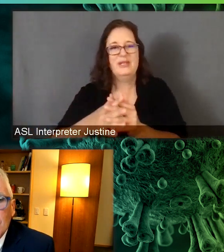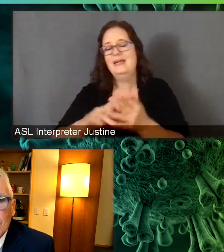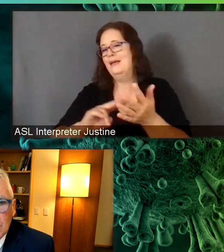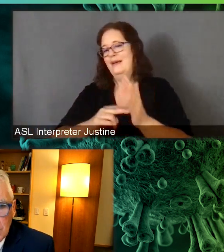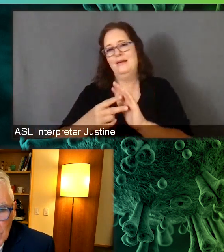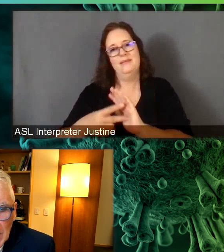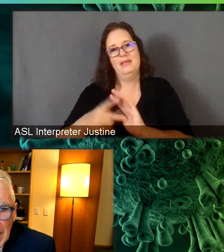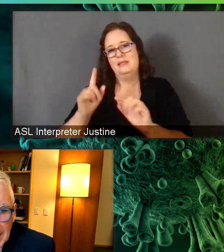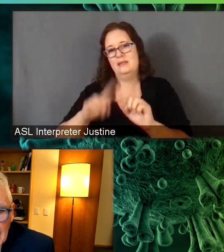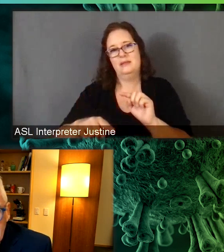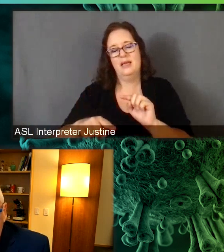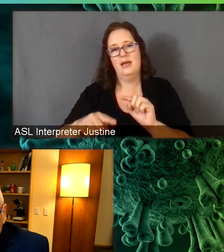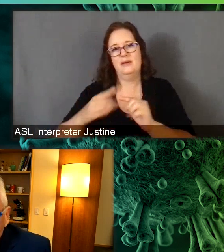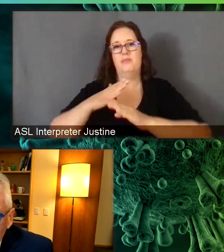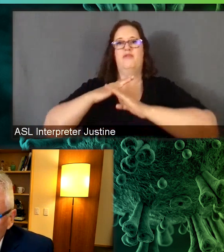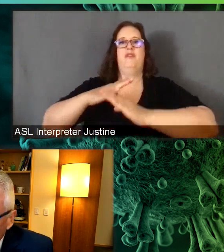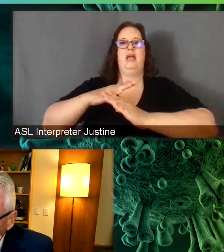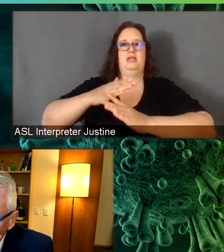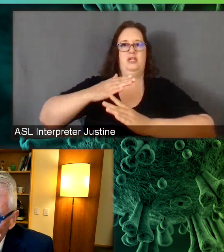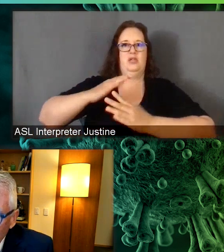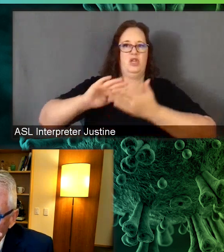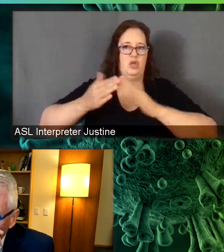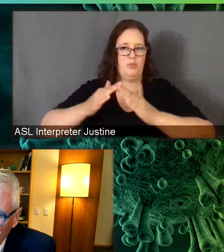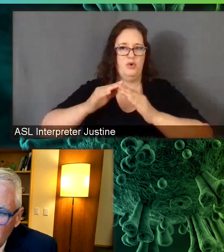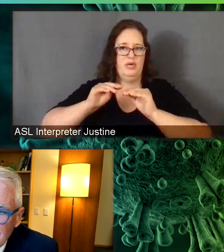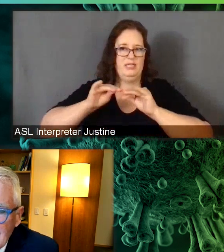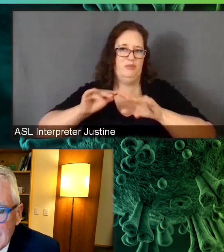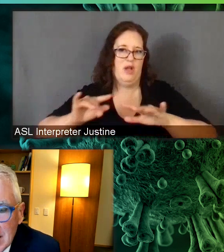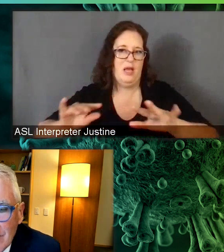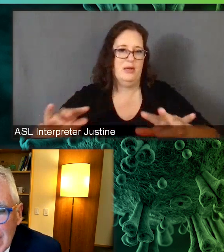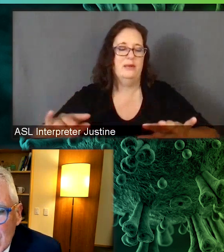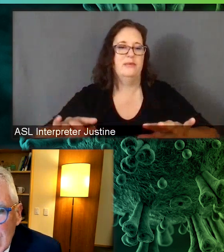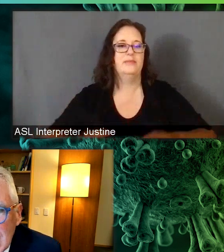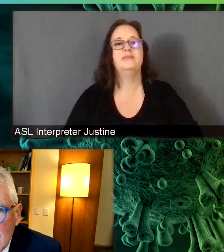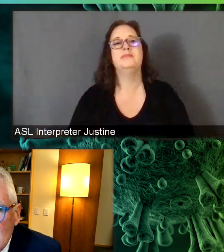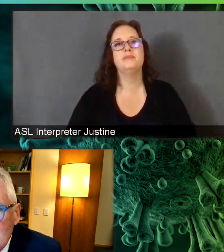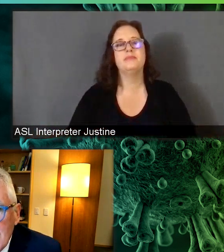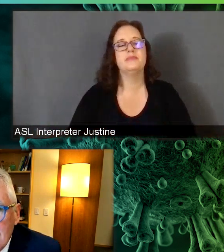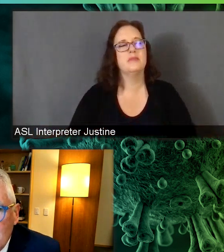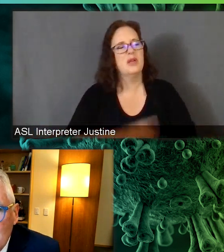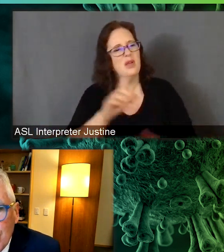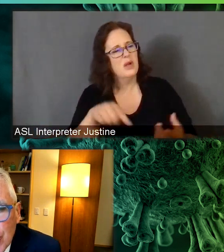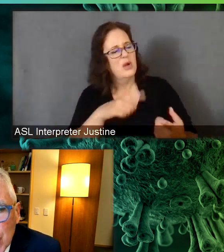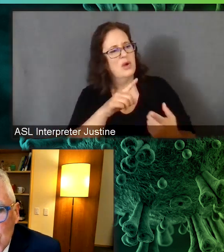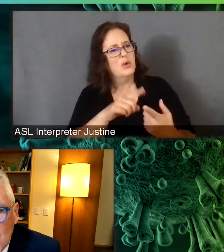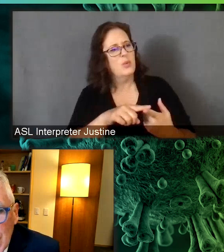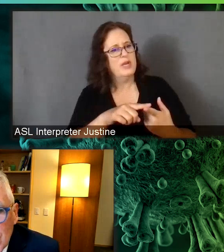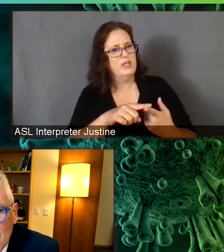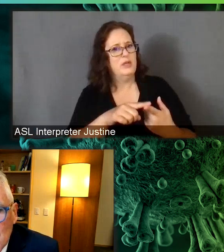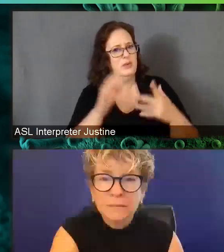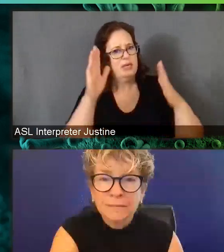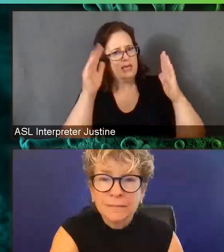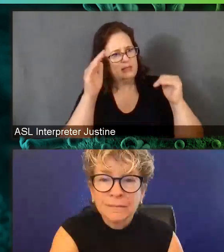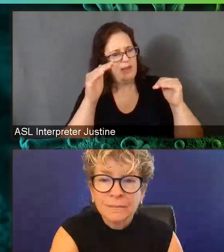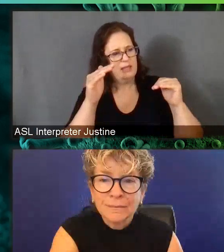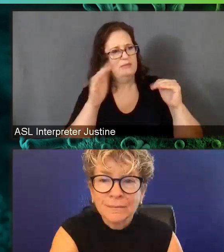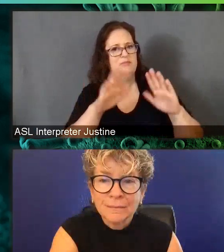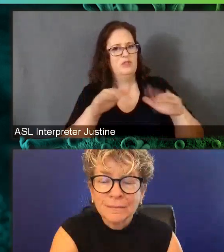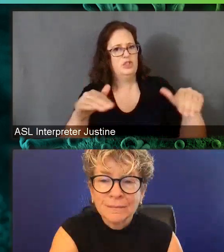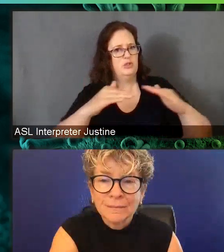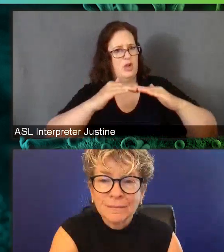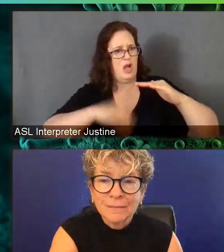spread. And Dr. Wagmire, when do you expect COVID-19 vaccines to be approved for children under 12?